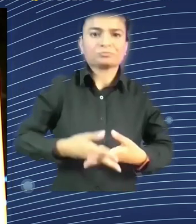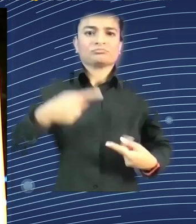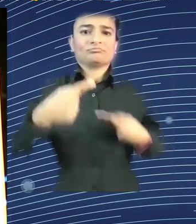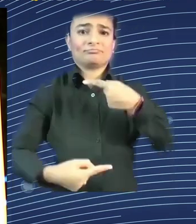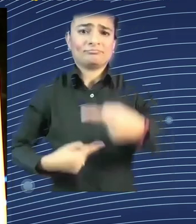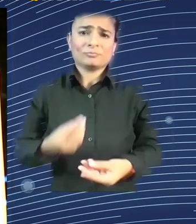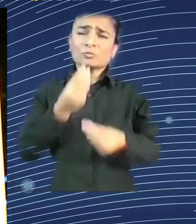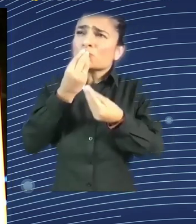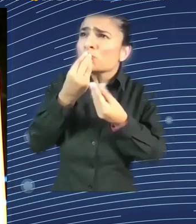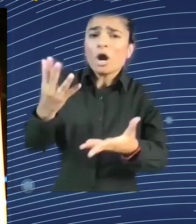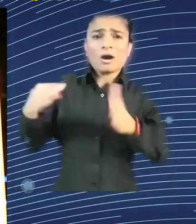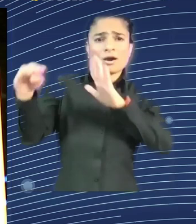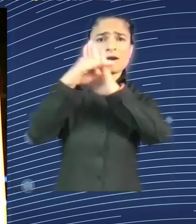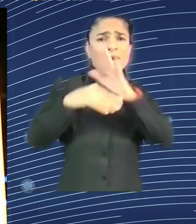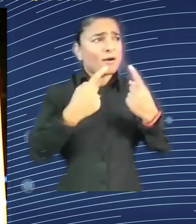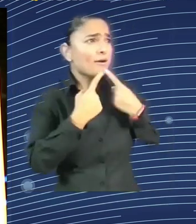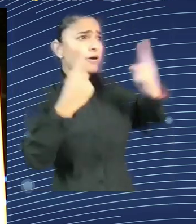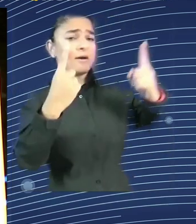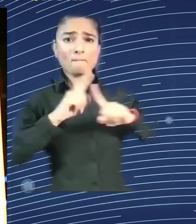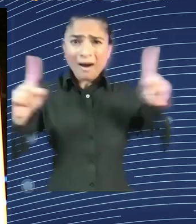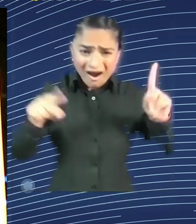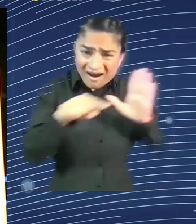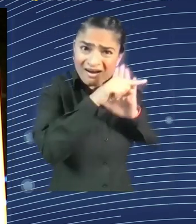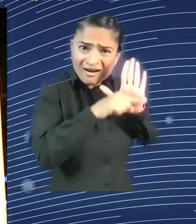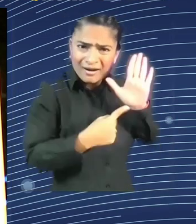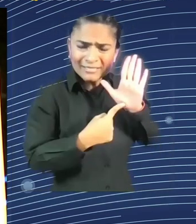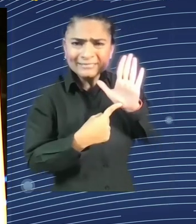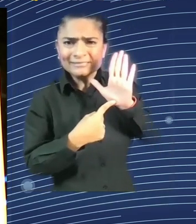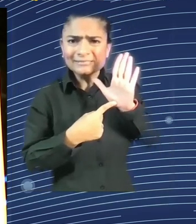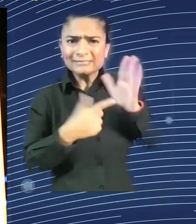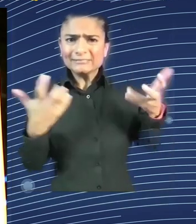so, at least conventions on this kind of work, on this kind of